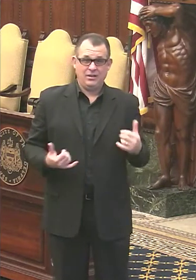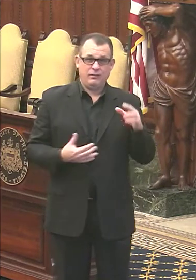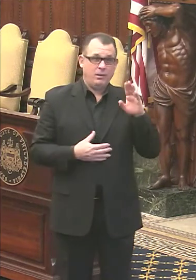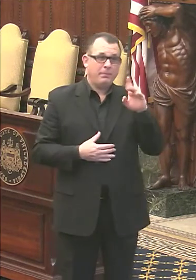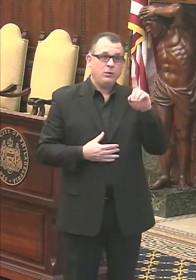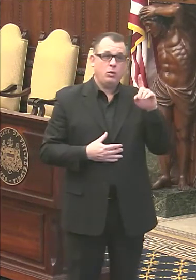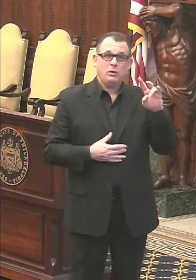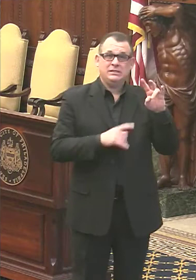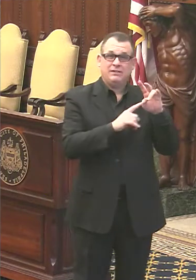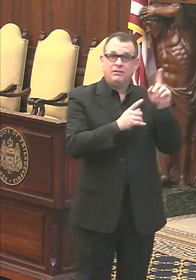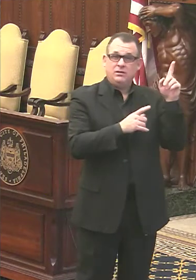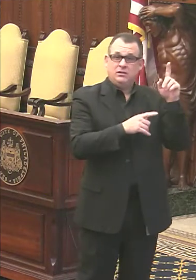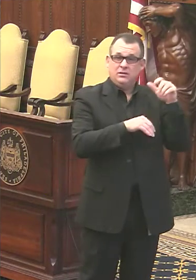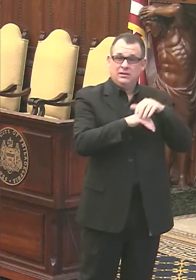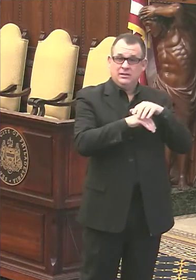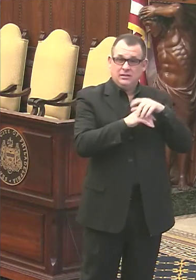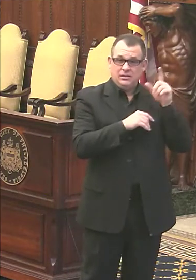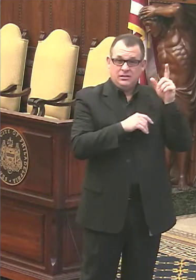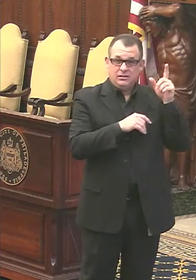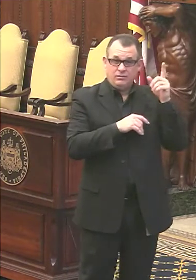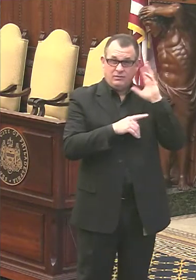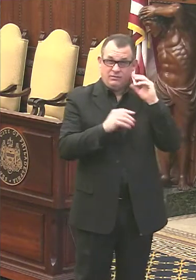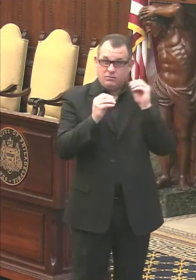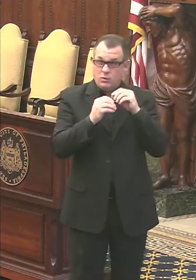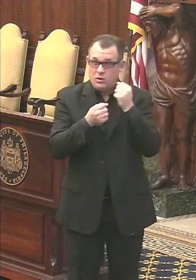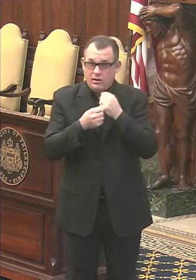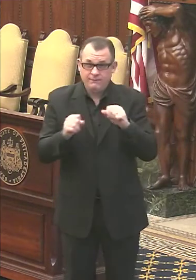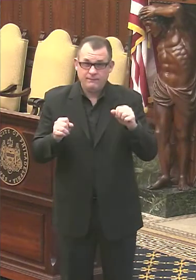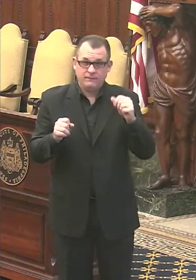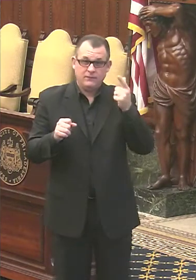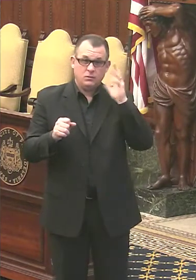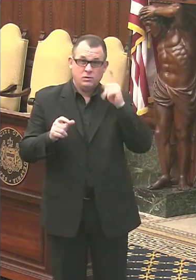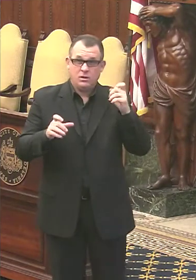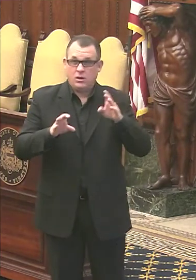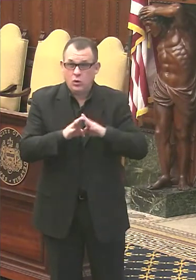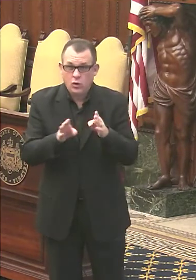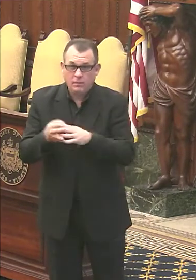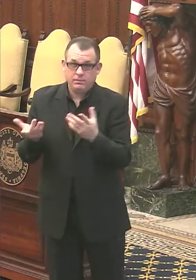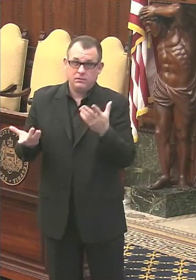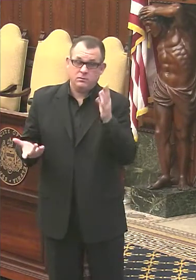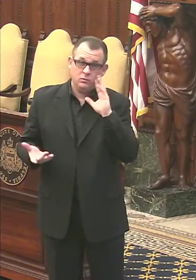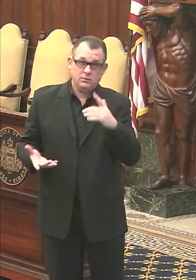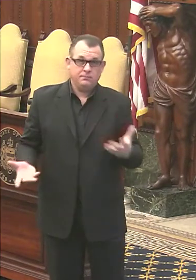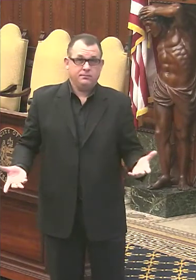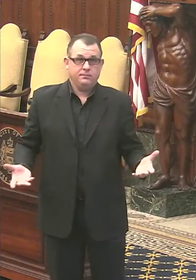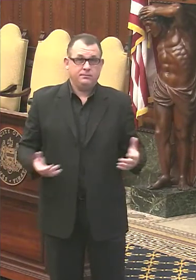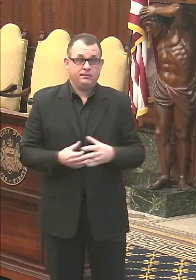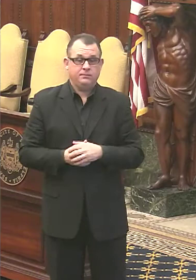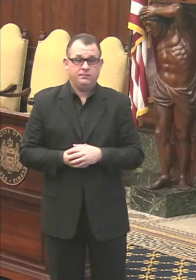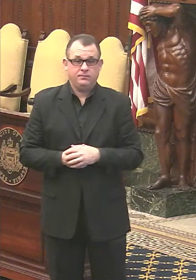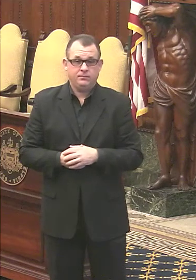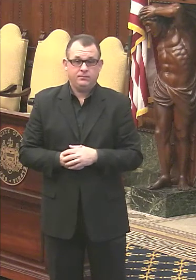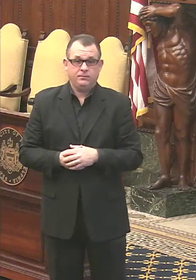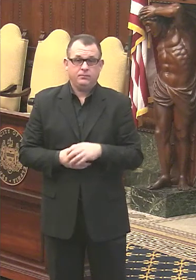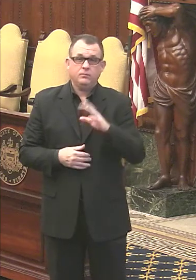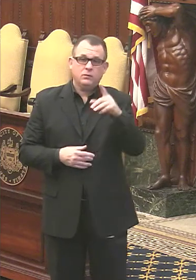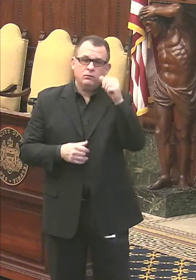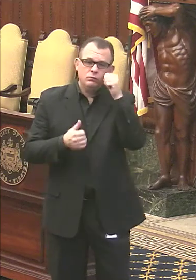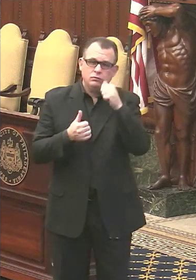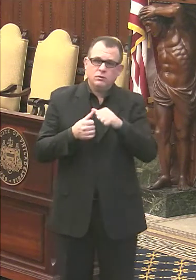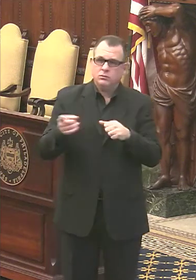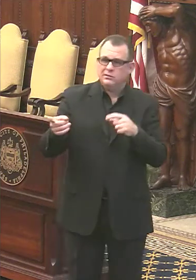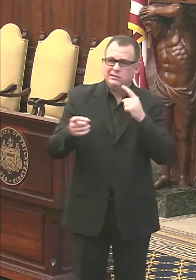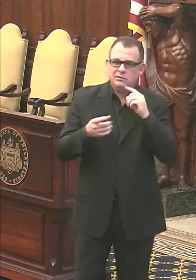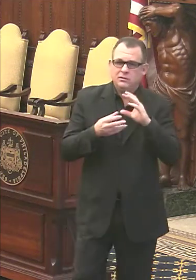feel that it's safer, uh, we will see if there's a way to very cautiously take the next step. Okay. And, uh, I remember you mentioned briefly,